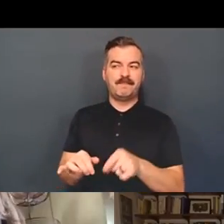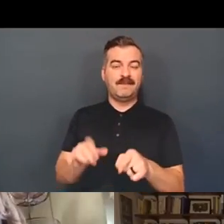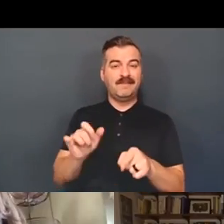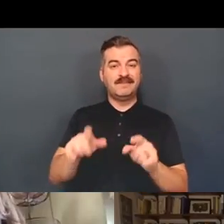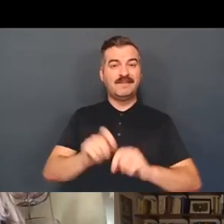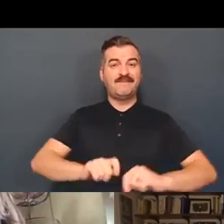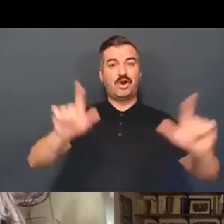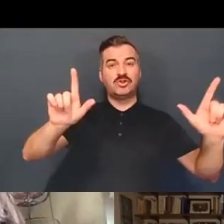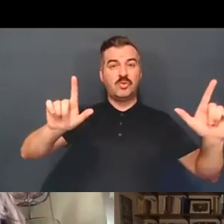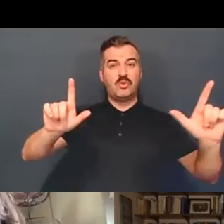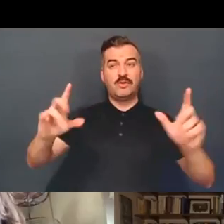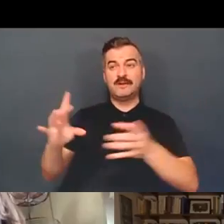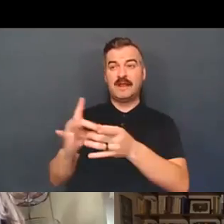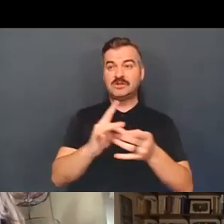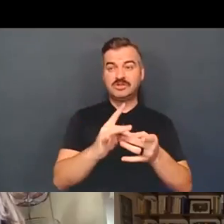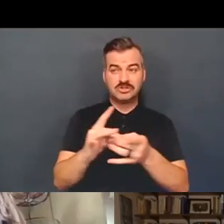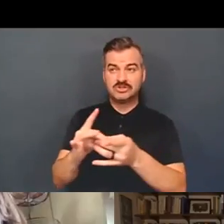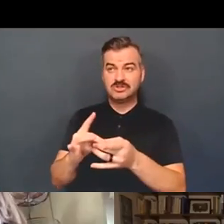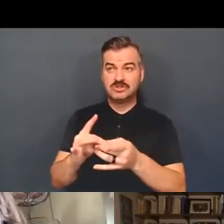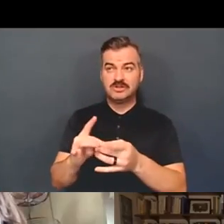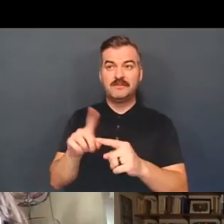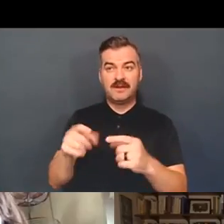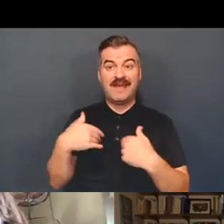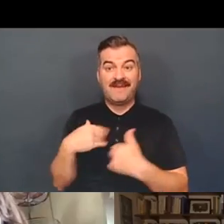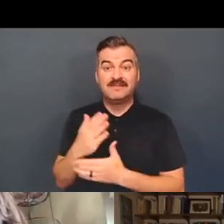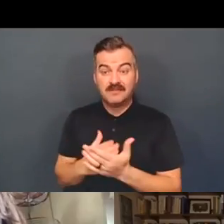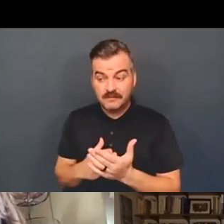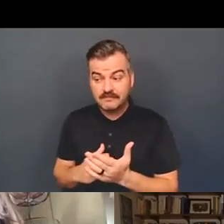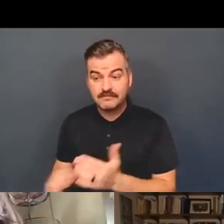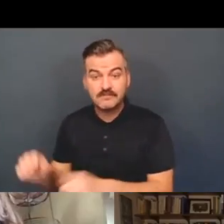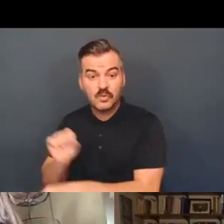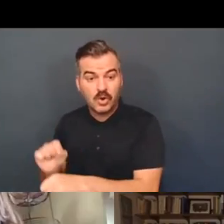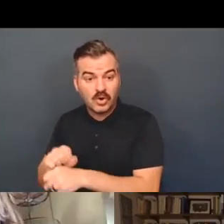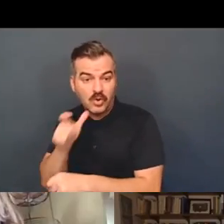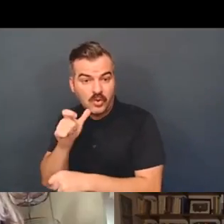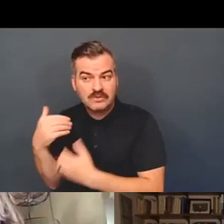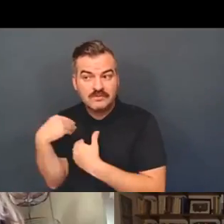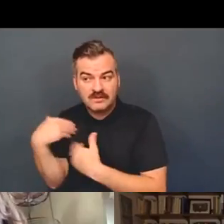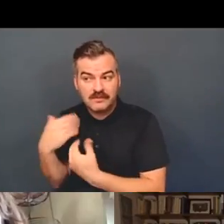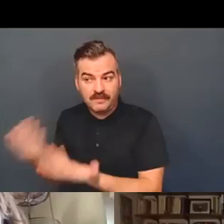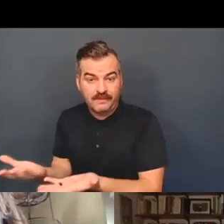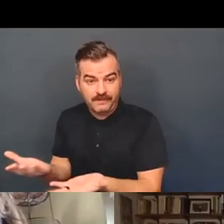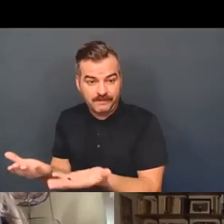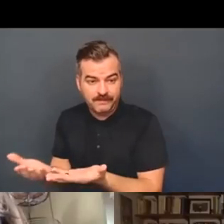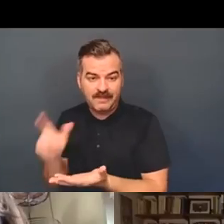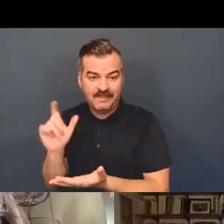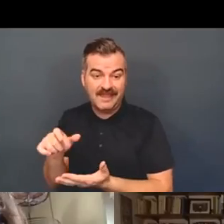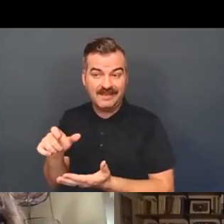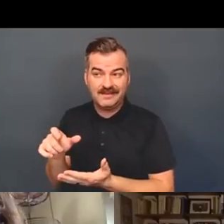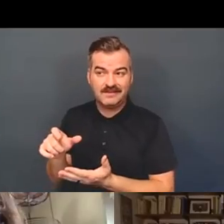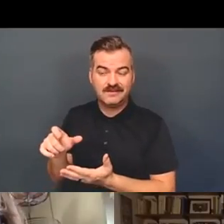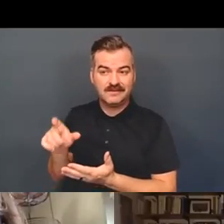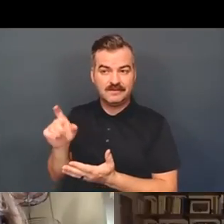connection, that there is a material labor that is undergirding it, and that needs to be attended to. And